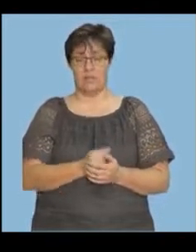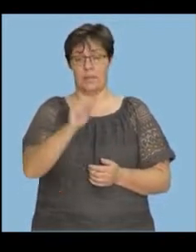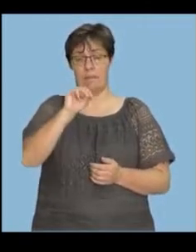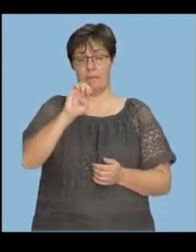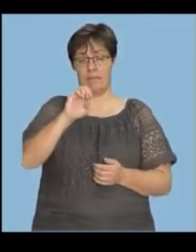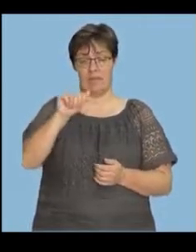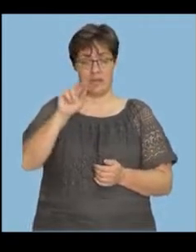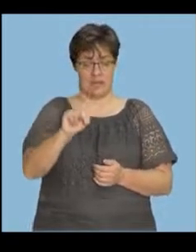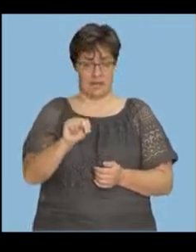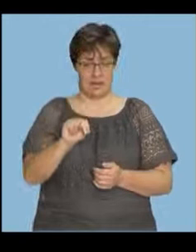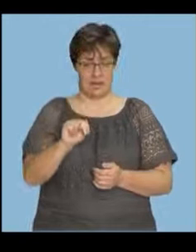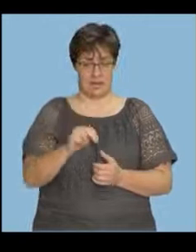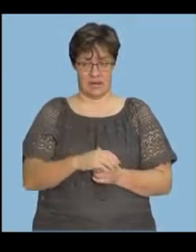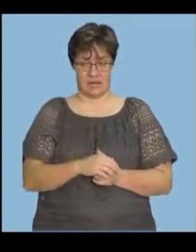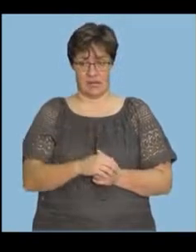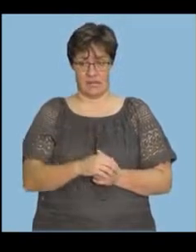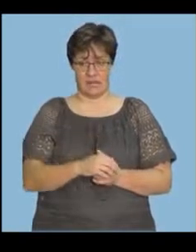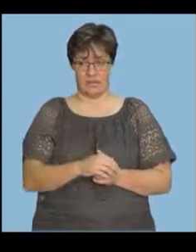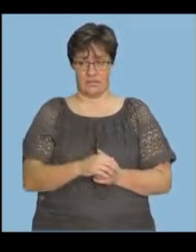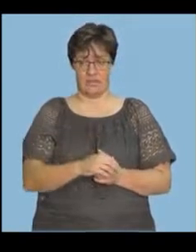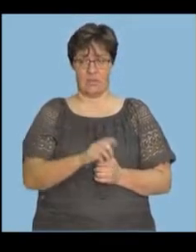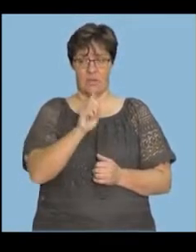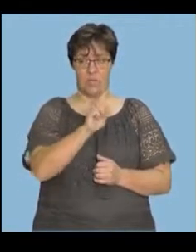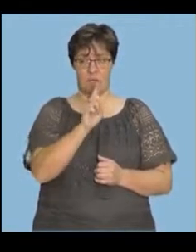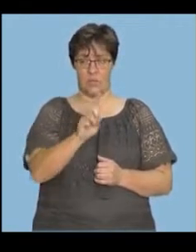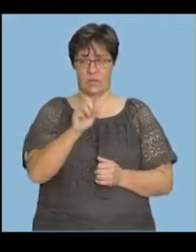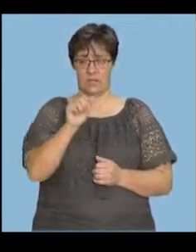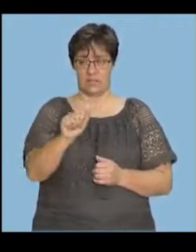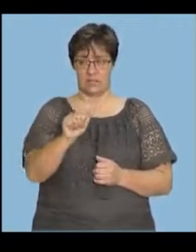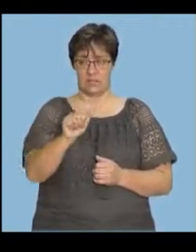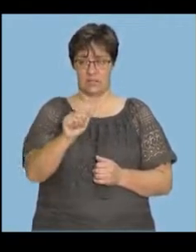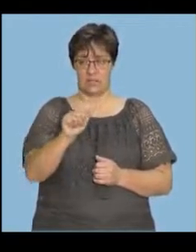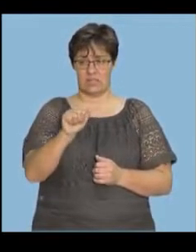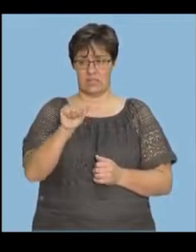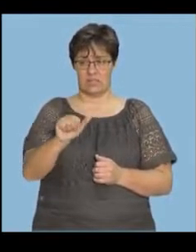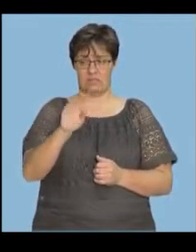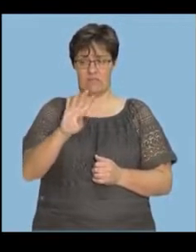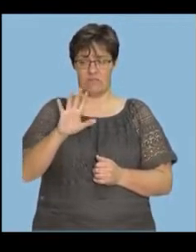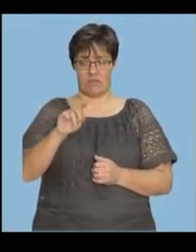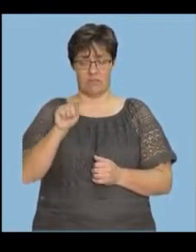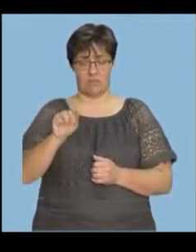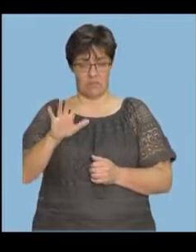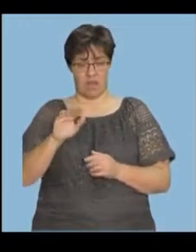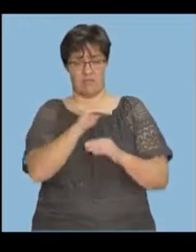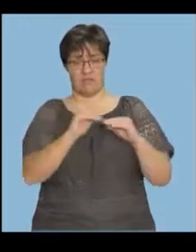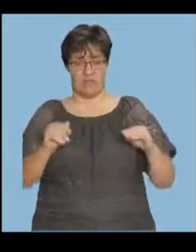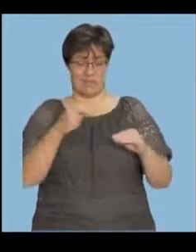it will be what? This over that. Okay. Let's see.